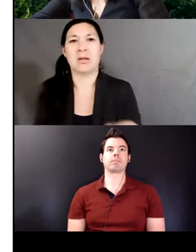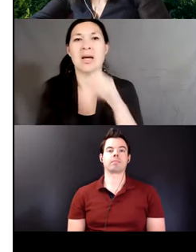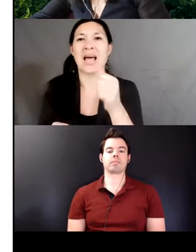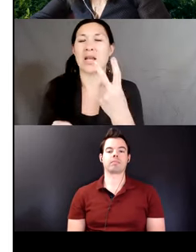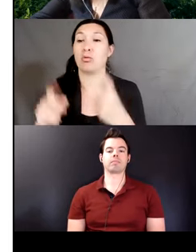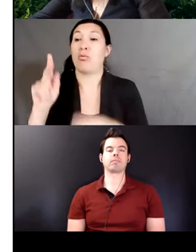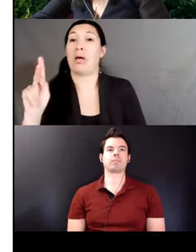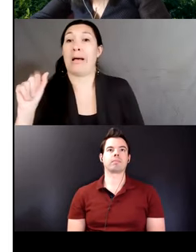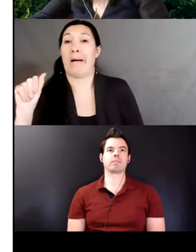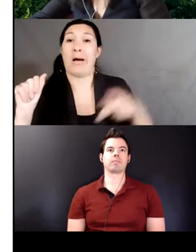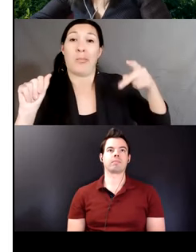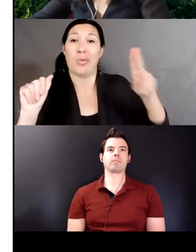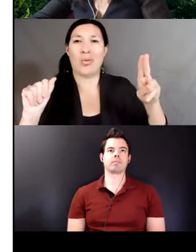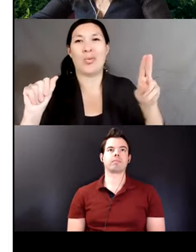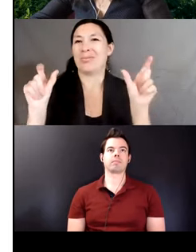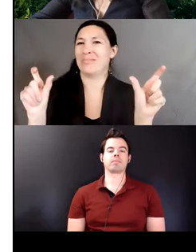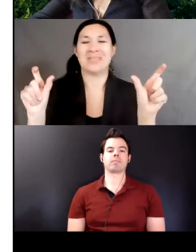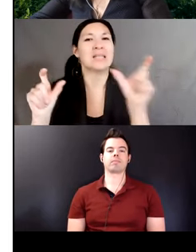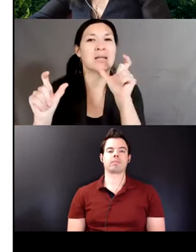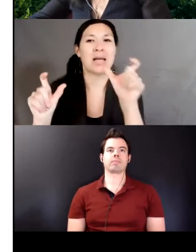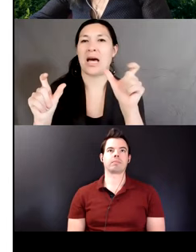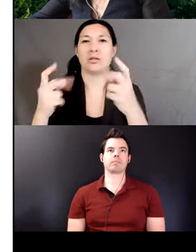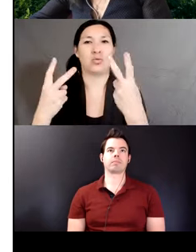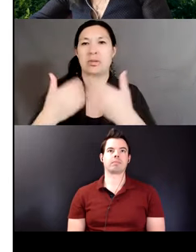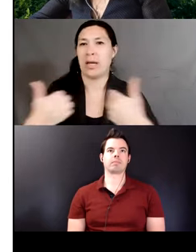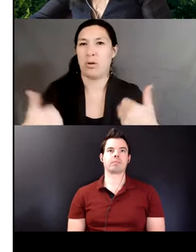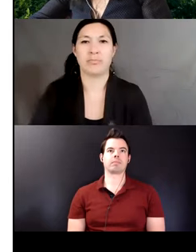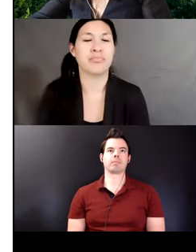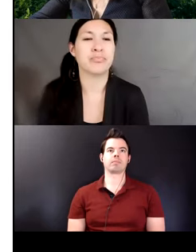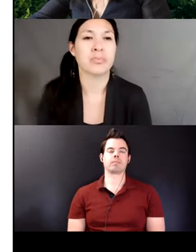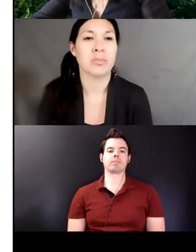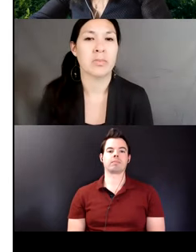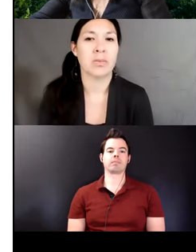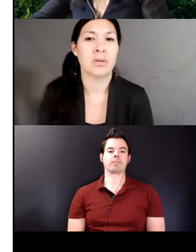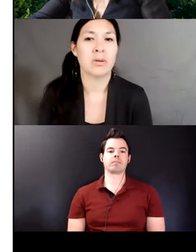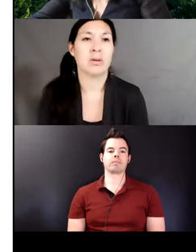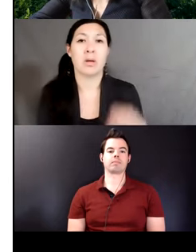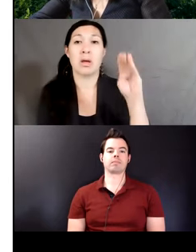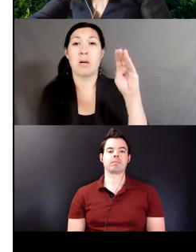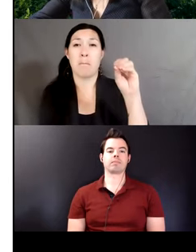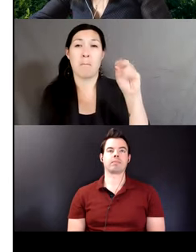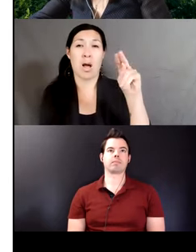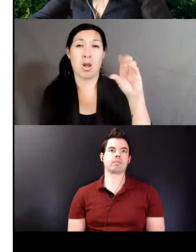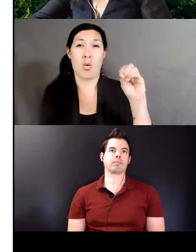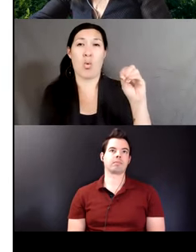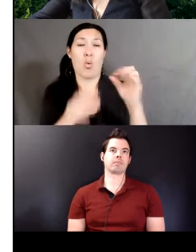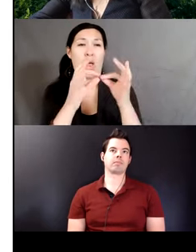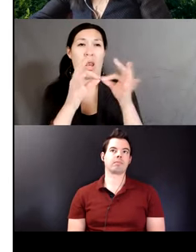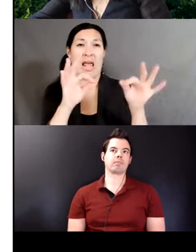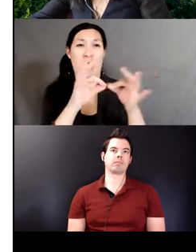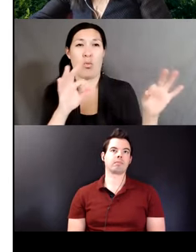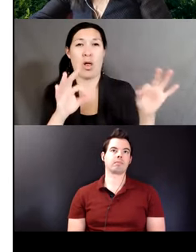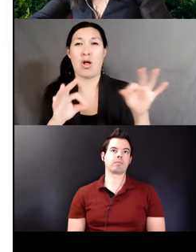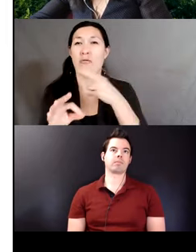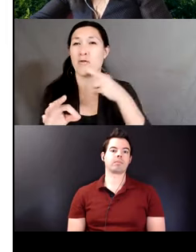constituents as in b. I claim that monolingual verbs are more complex